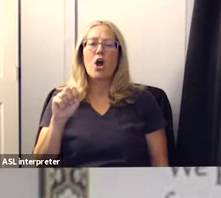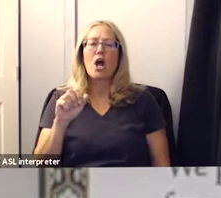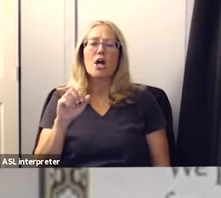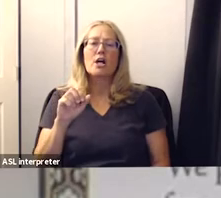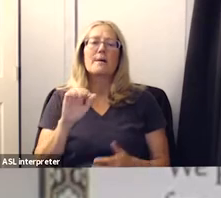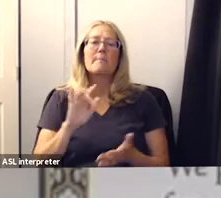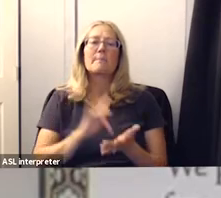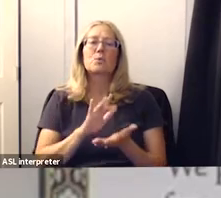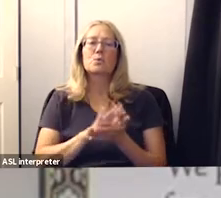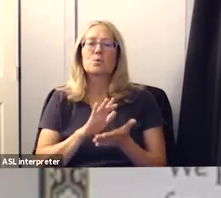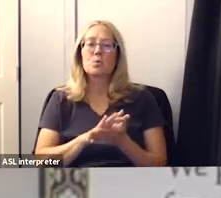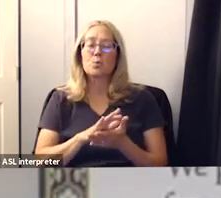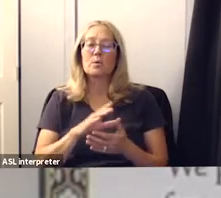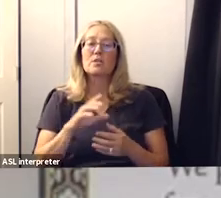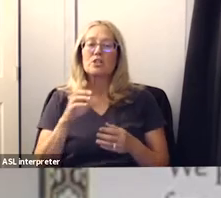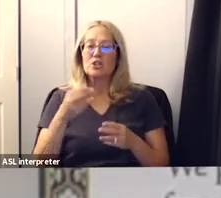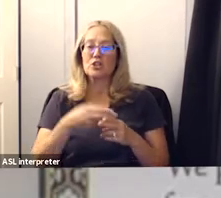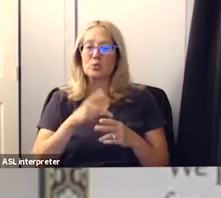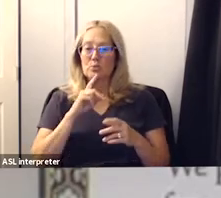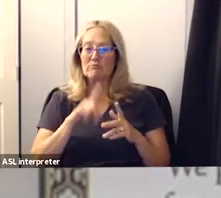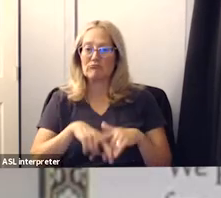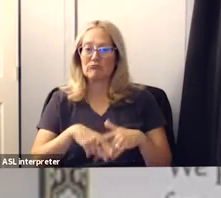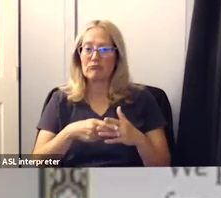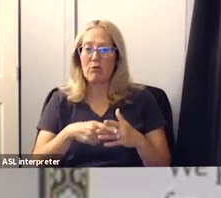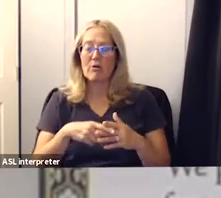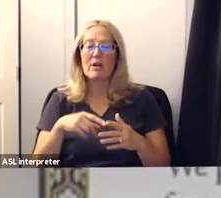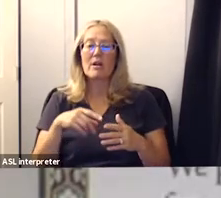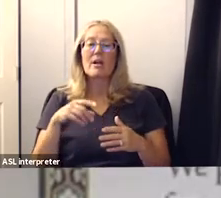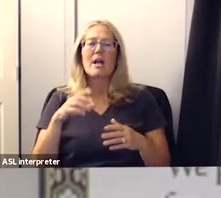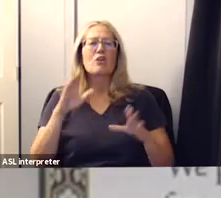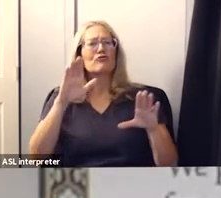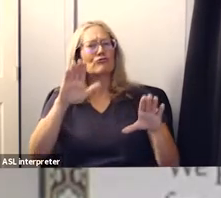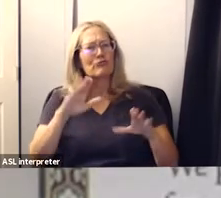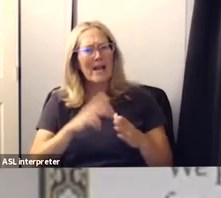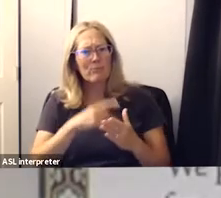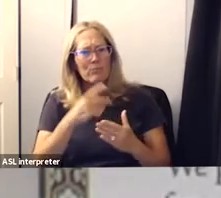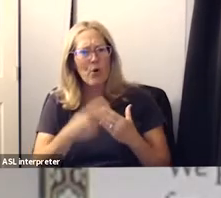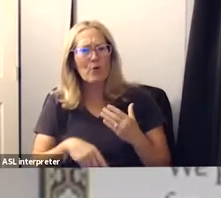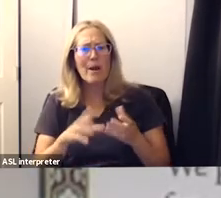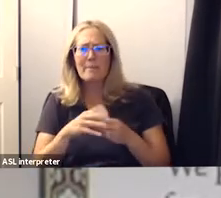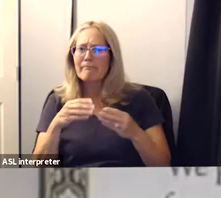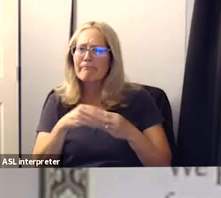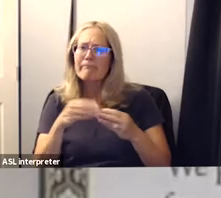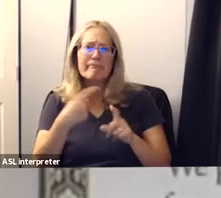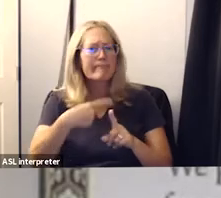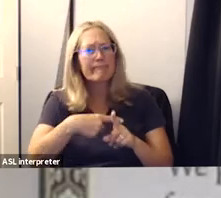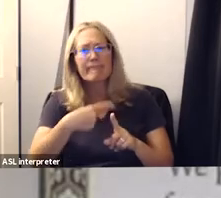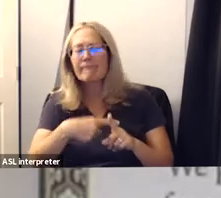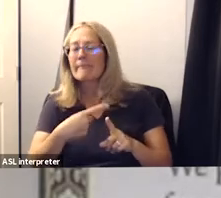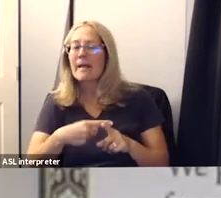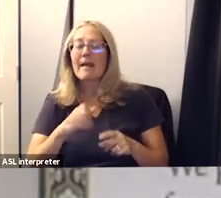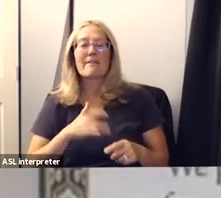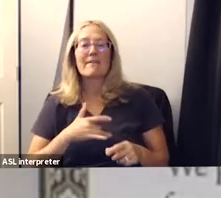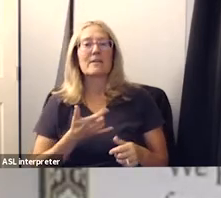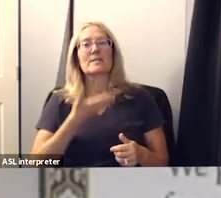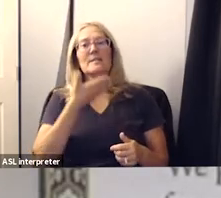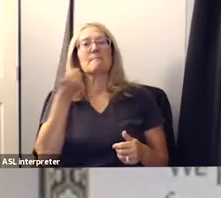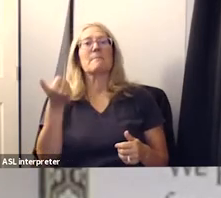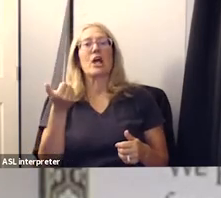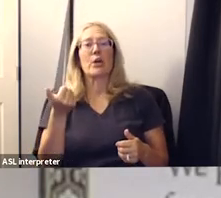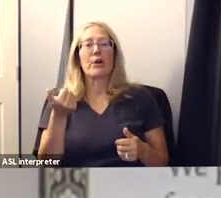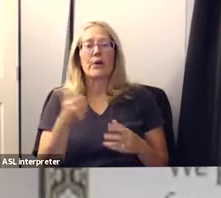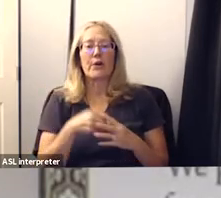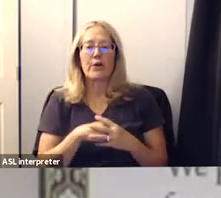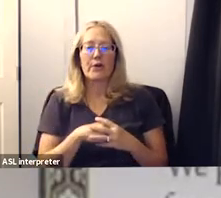student um and just how great the program was the summer program and and it feels a lot better about it